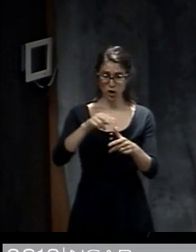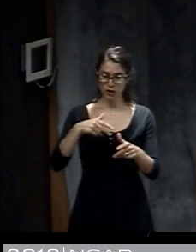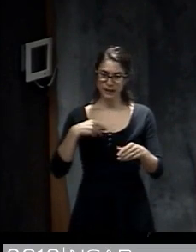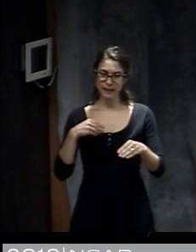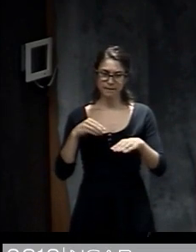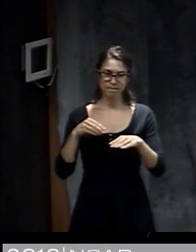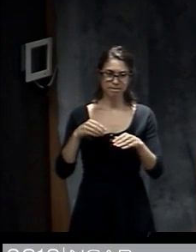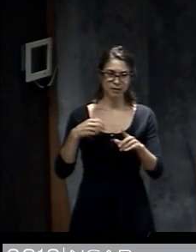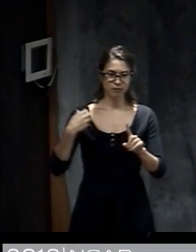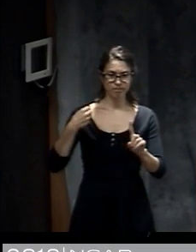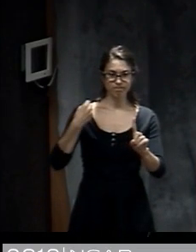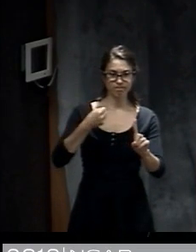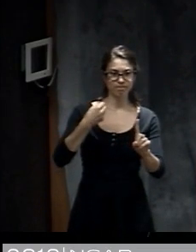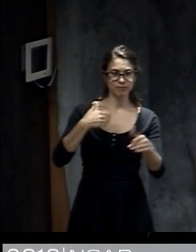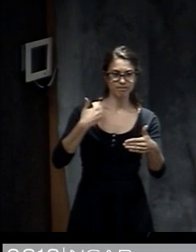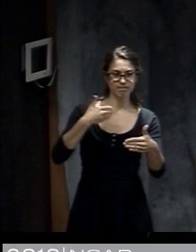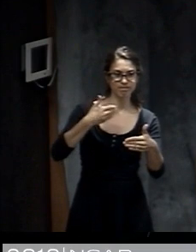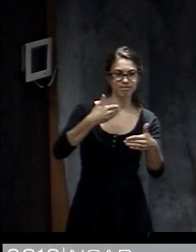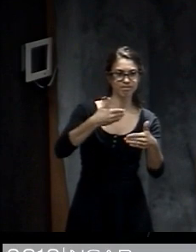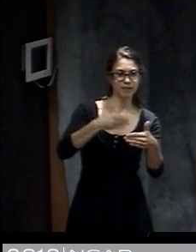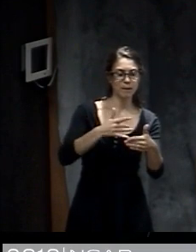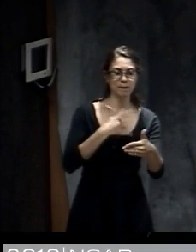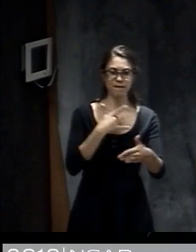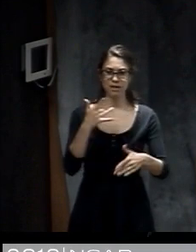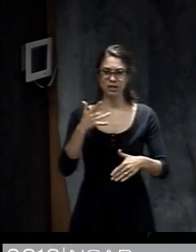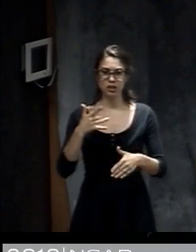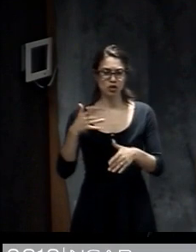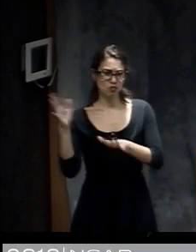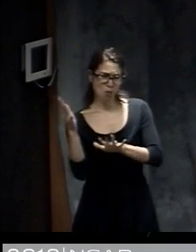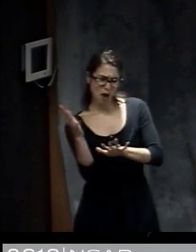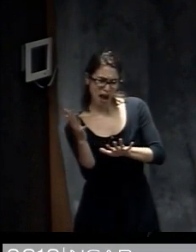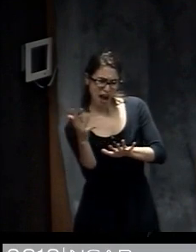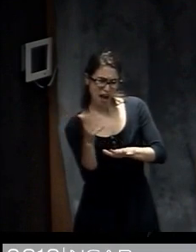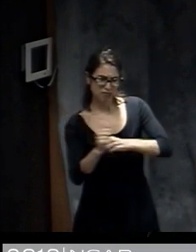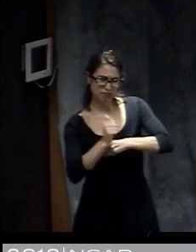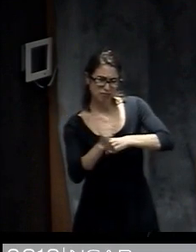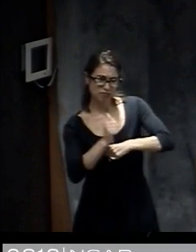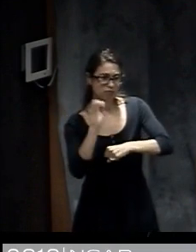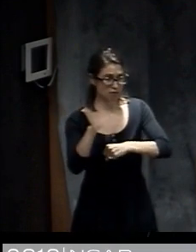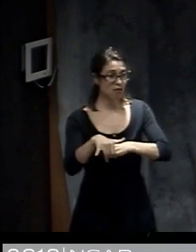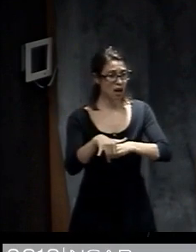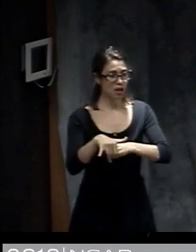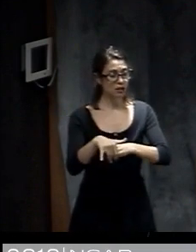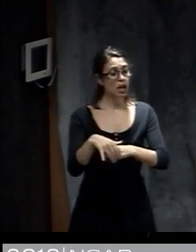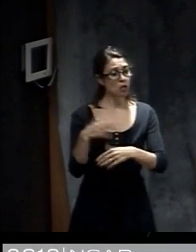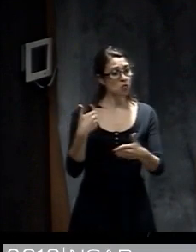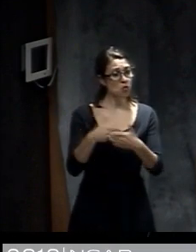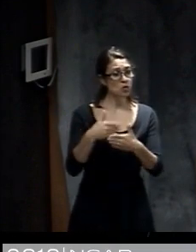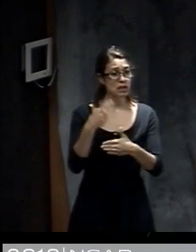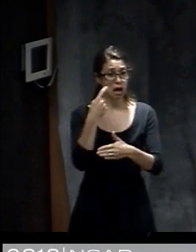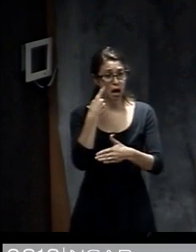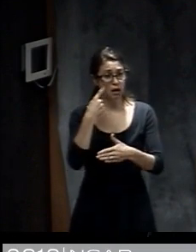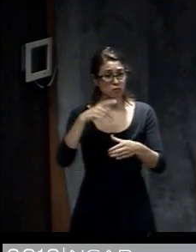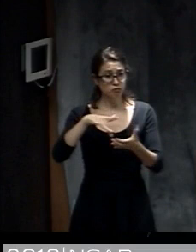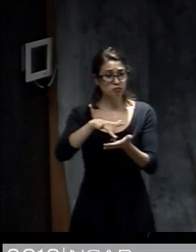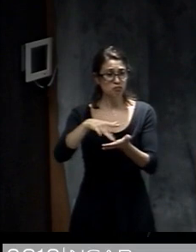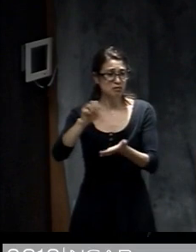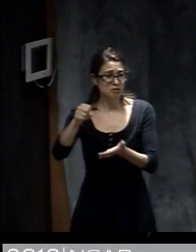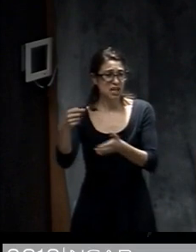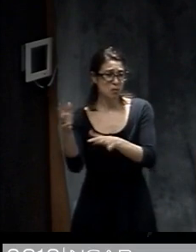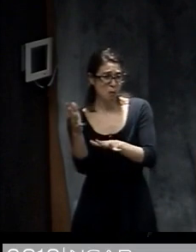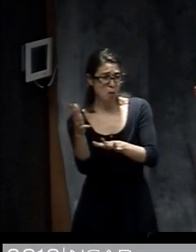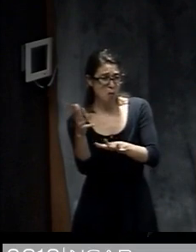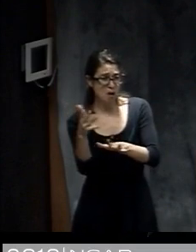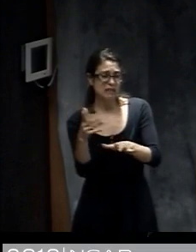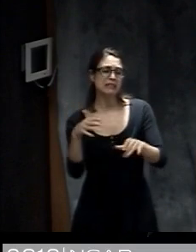think about strong winds as the main hazard. that near the eye of the hurricane, that can cause a lot of damage, as well as flying debris.